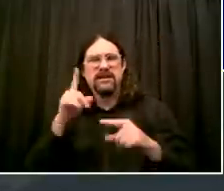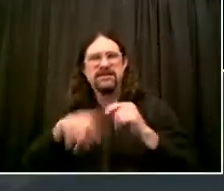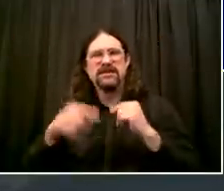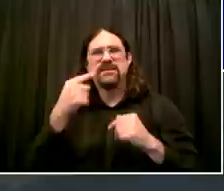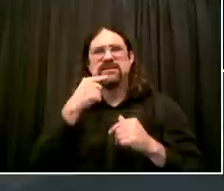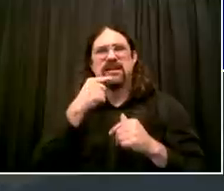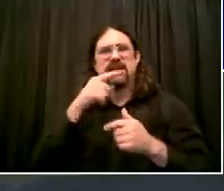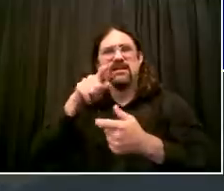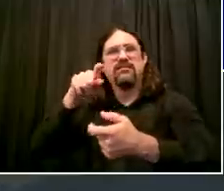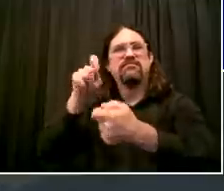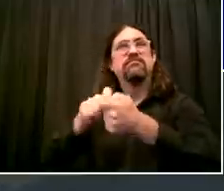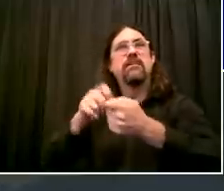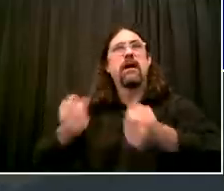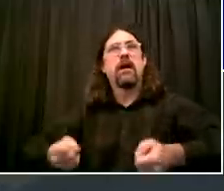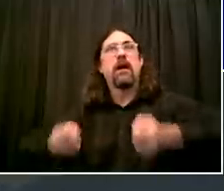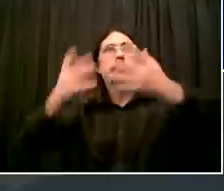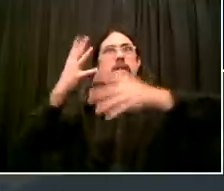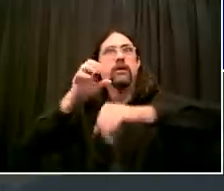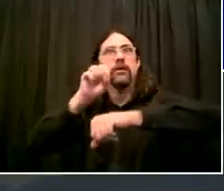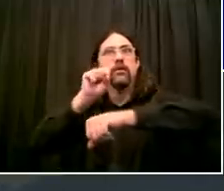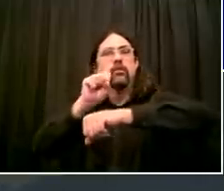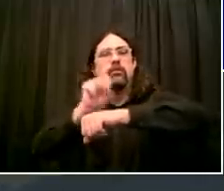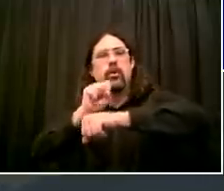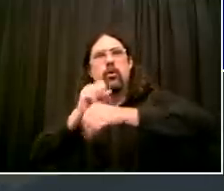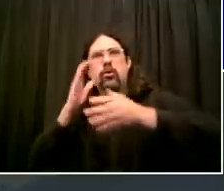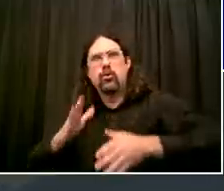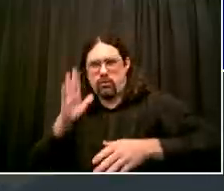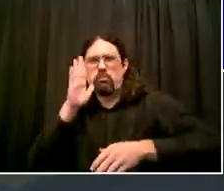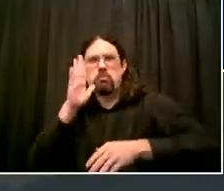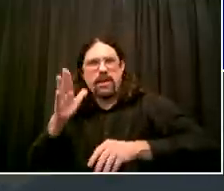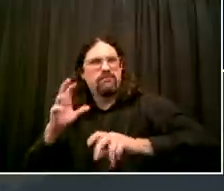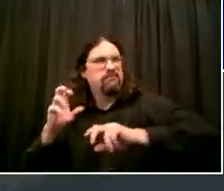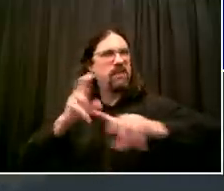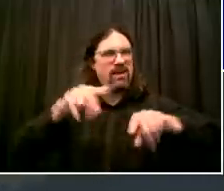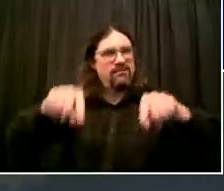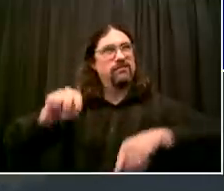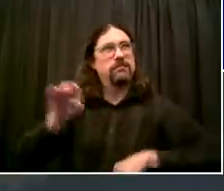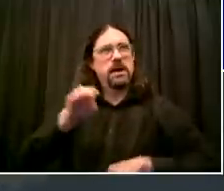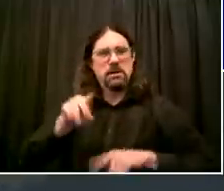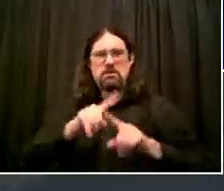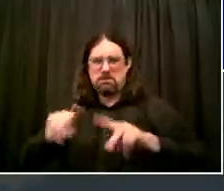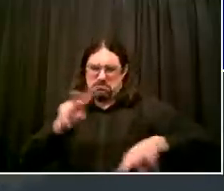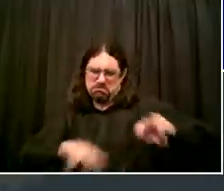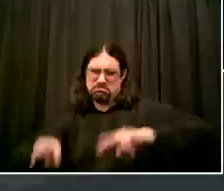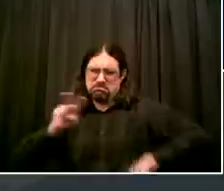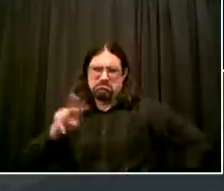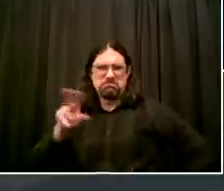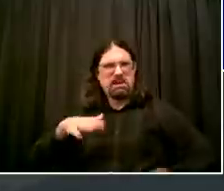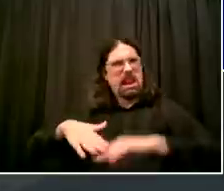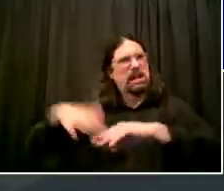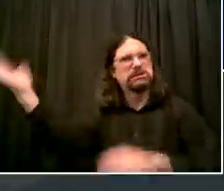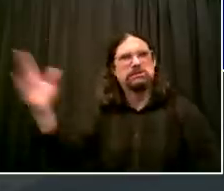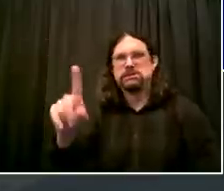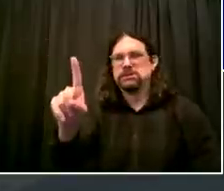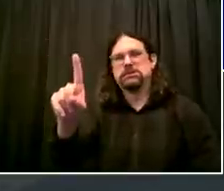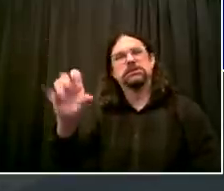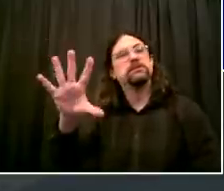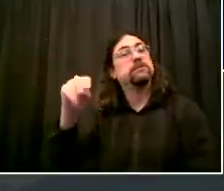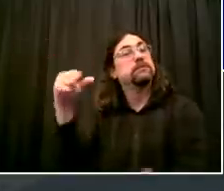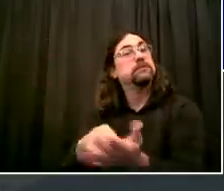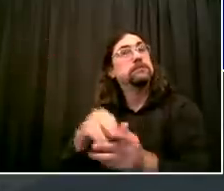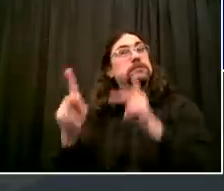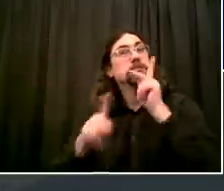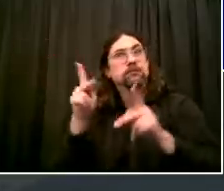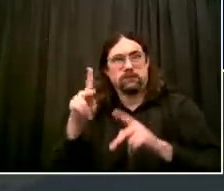back into the five boroughs, into their jobs, as many as 300,000 as we begin phase two. Now,